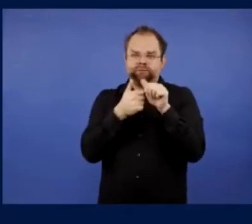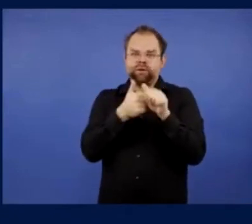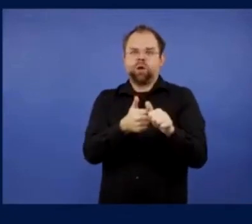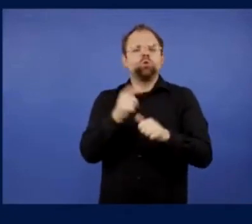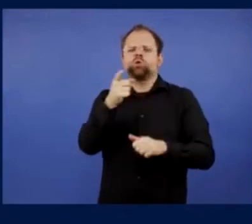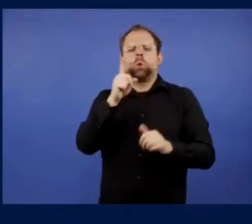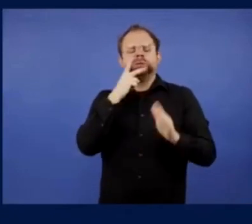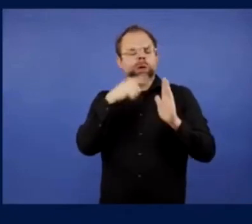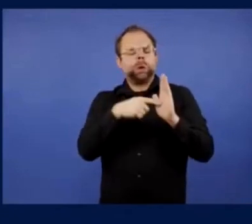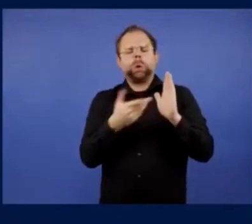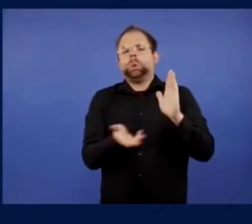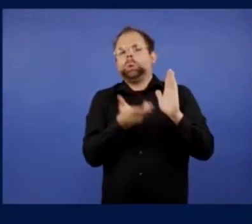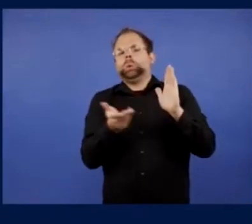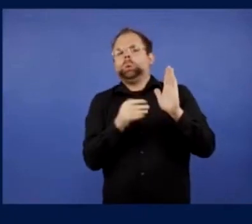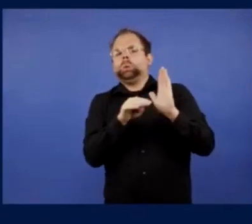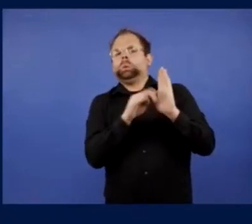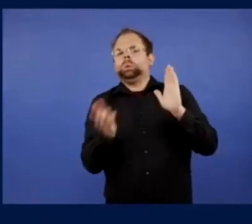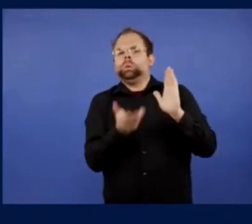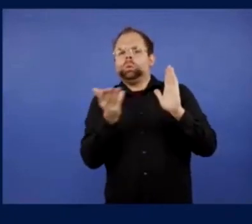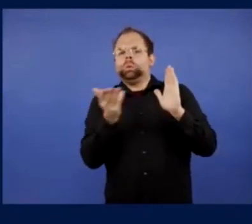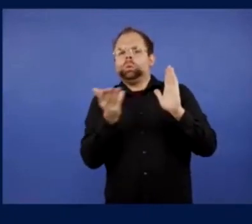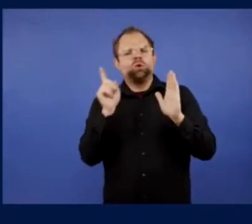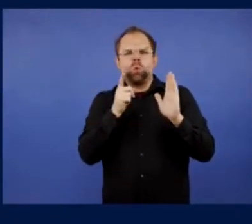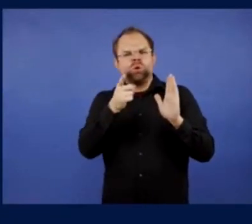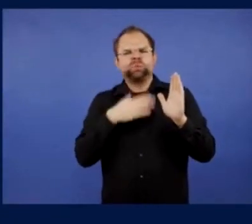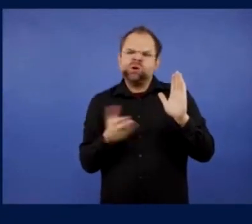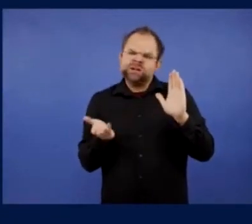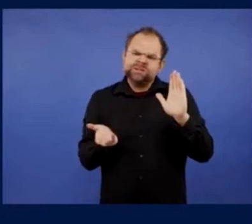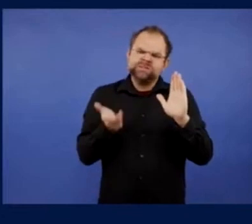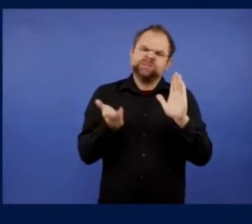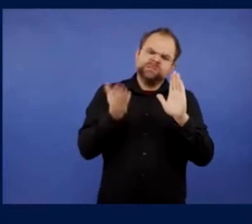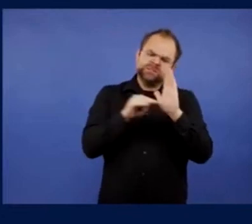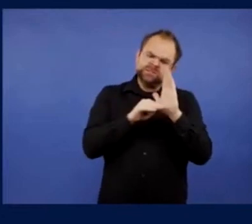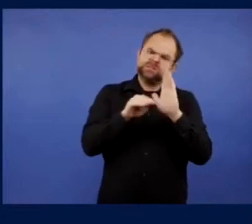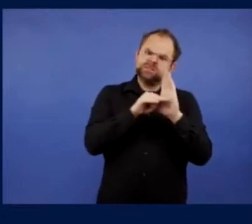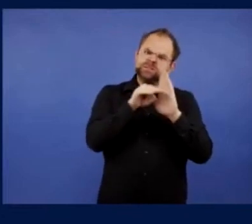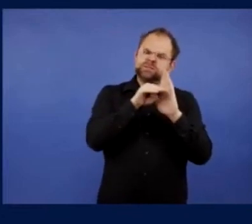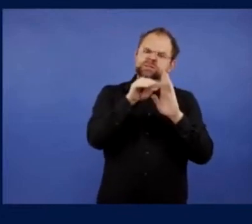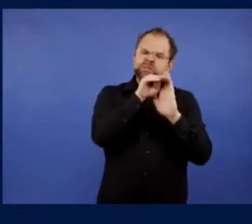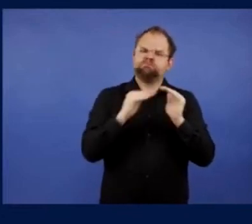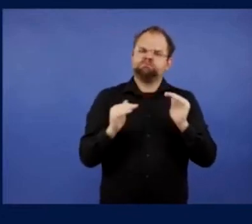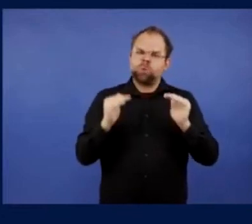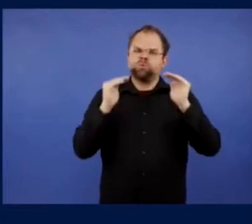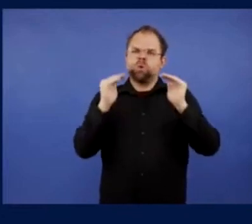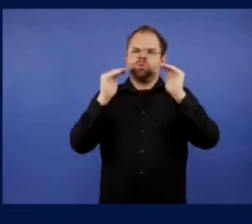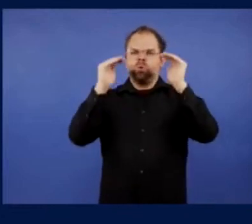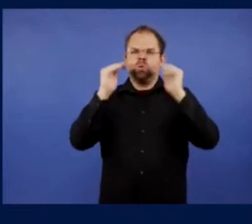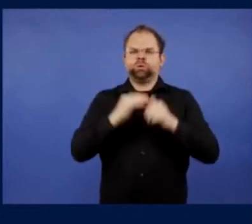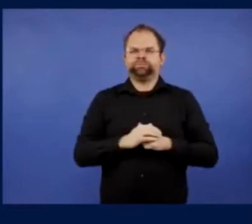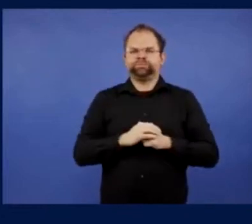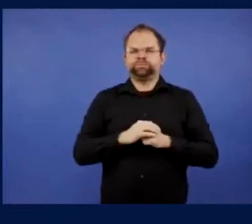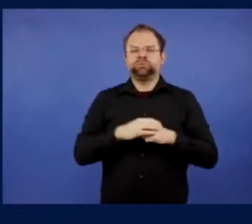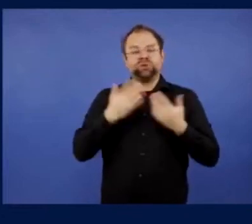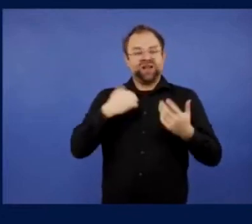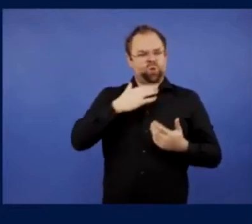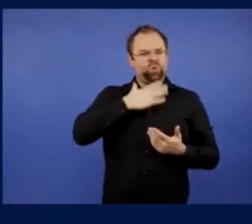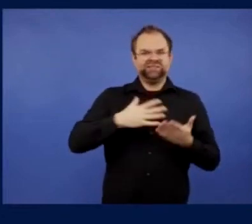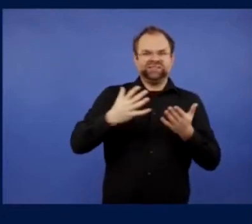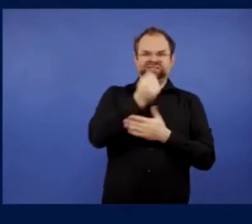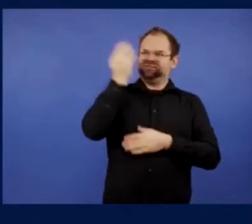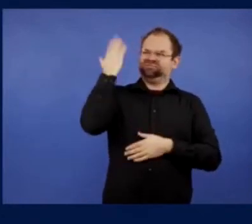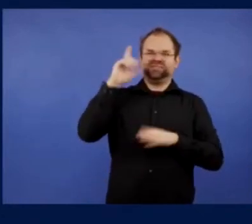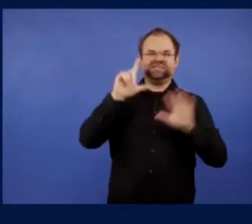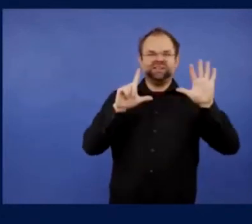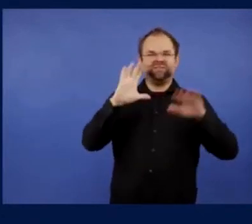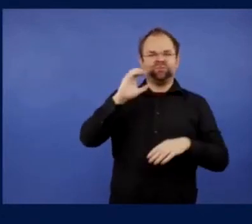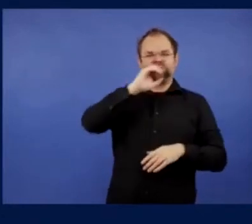just really doesn't have to be like this. Do you think, Ted, that those lessons that that sort of approach here in